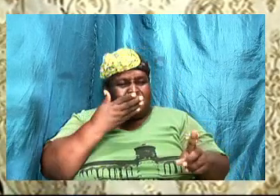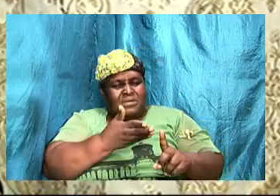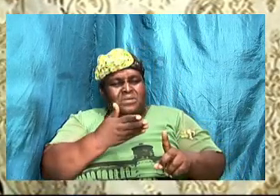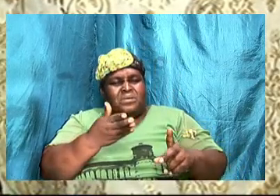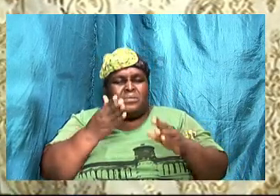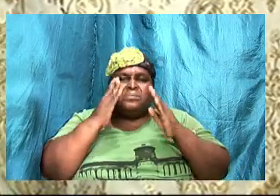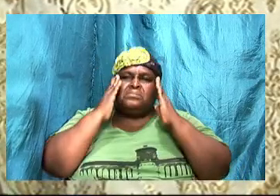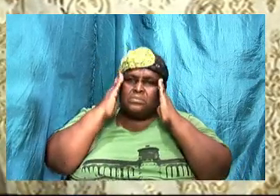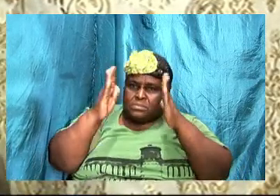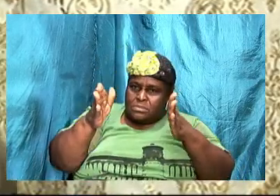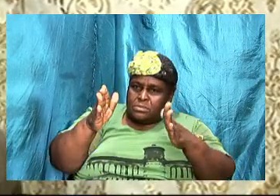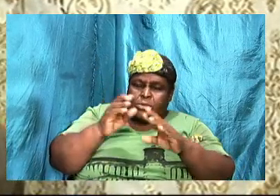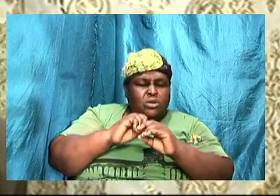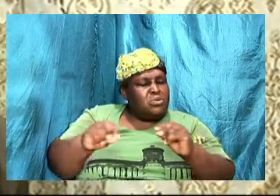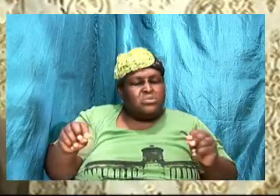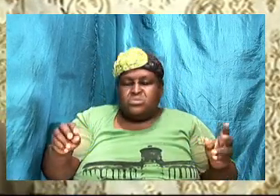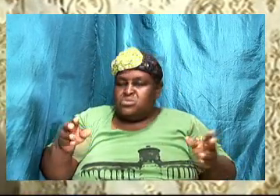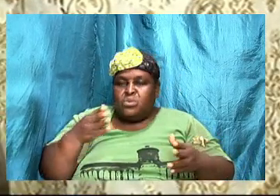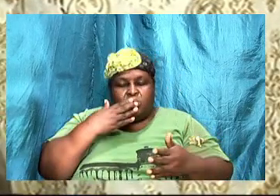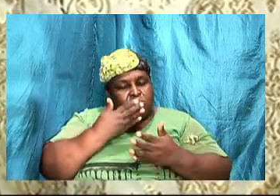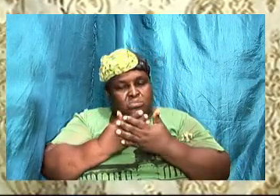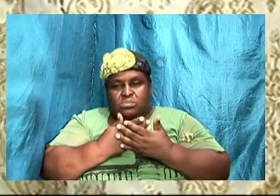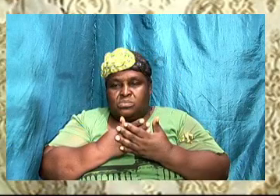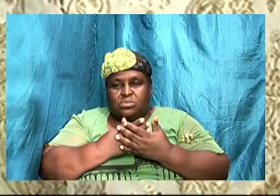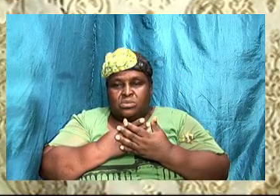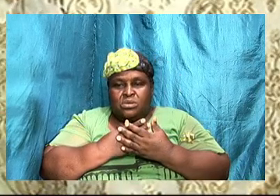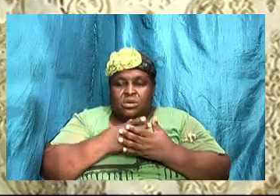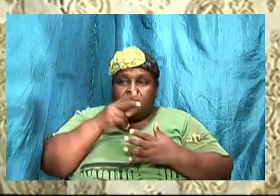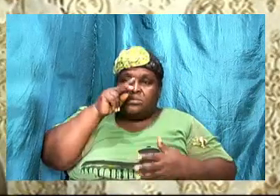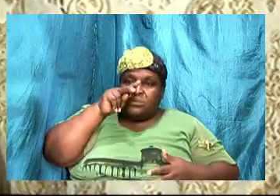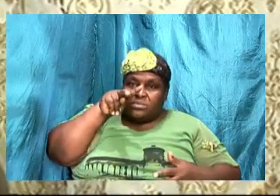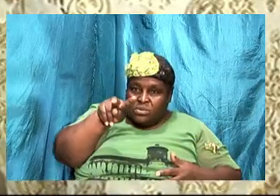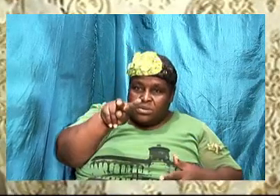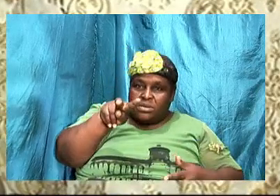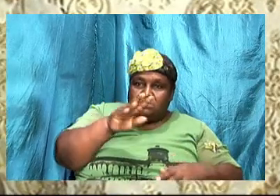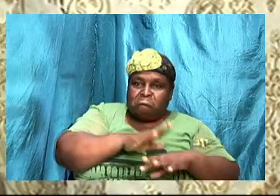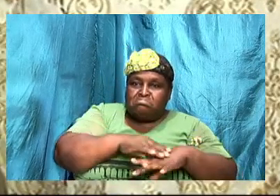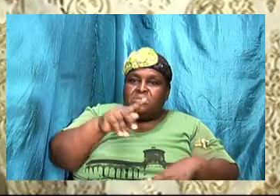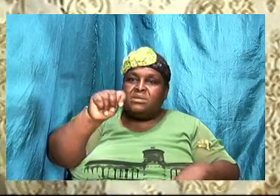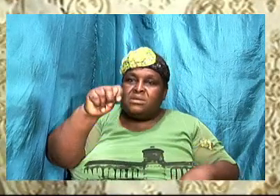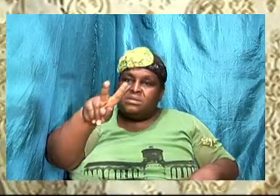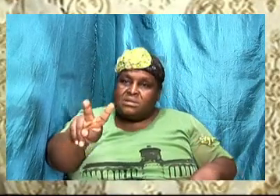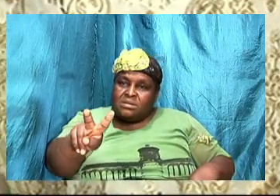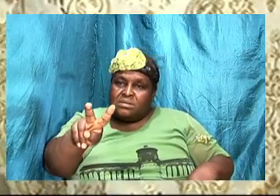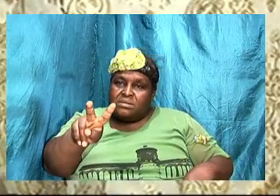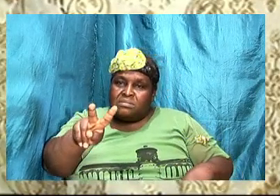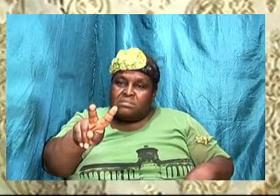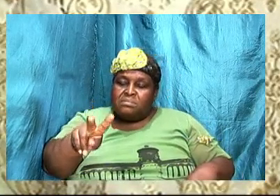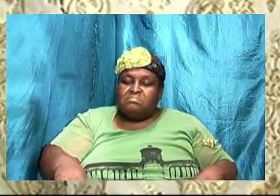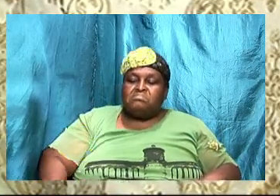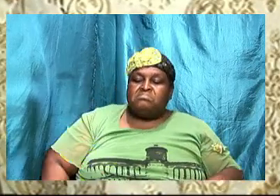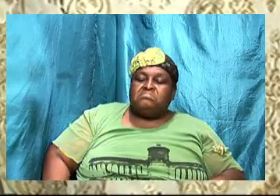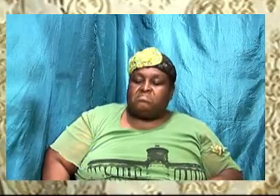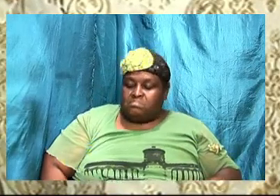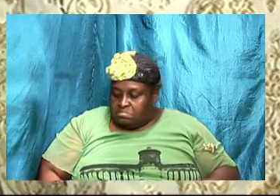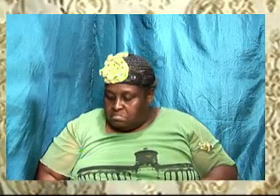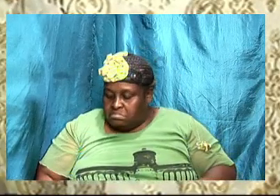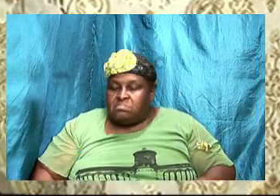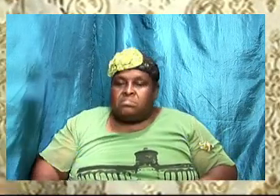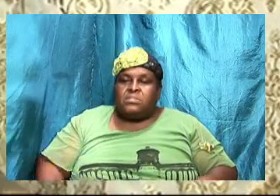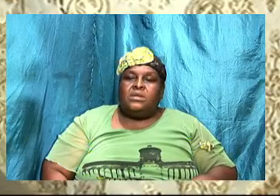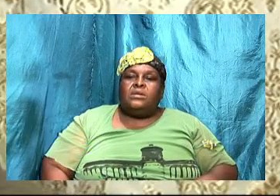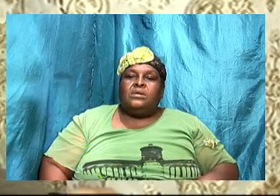are looking on the television and we're going to get down a little bit into this as we go down, looking on the